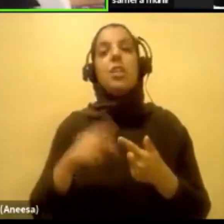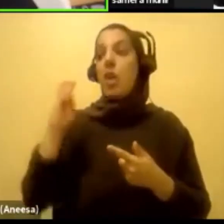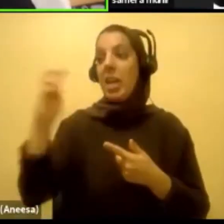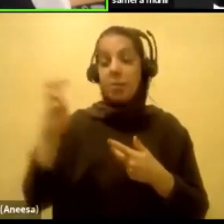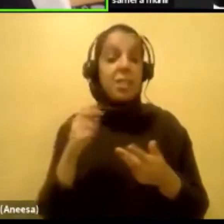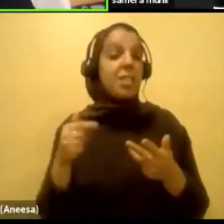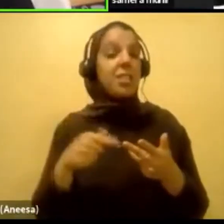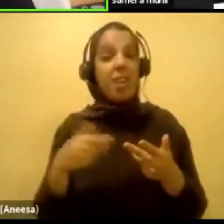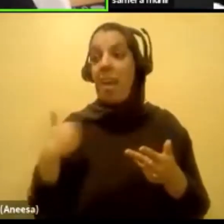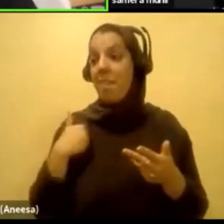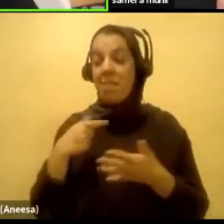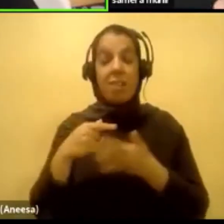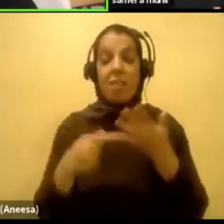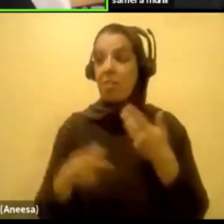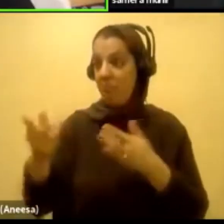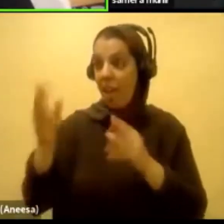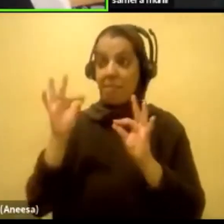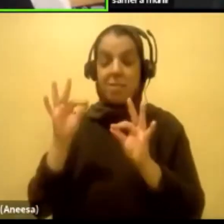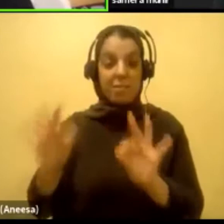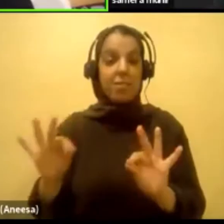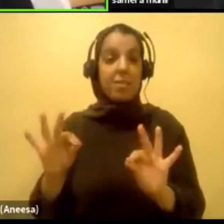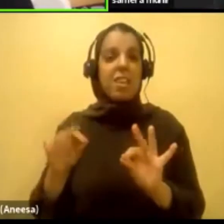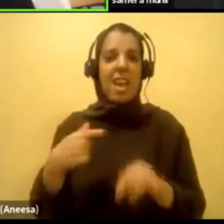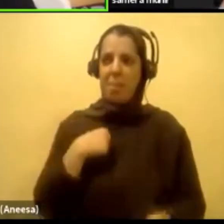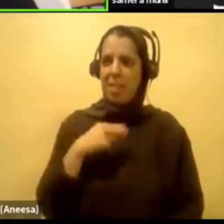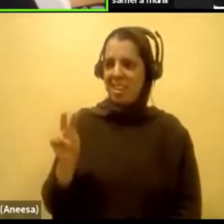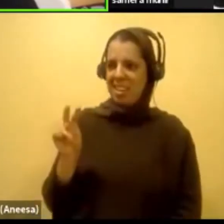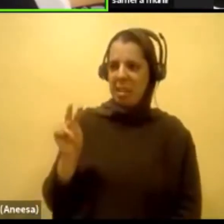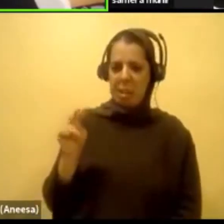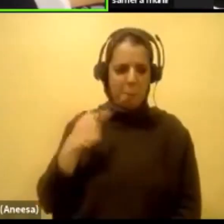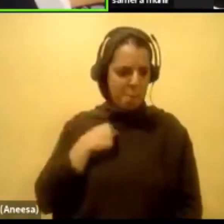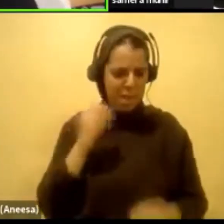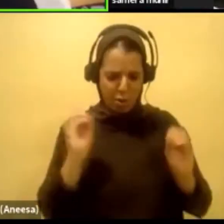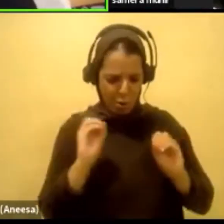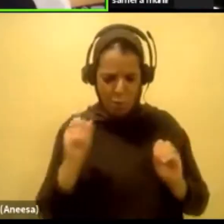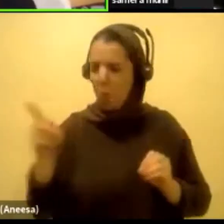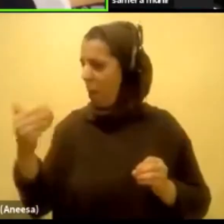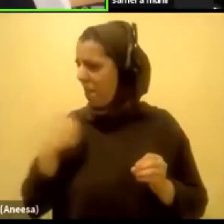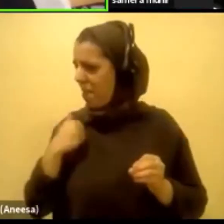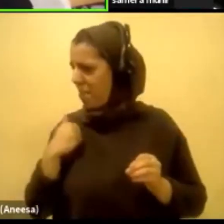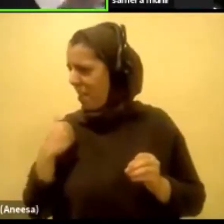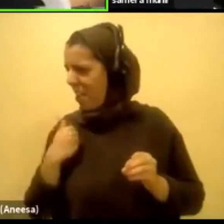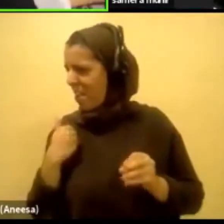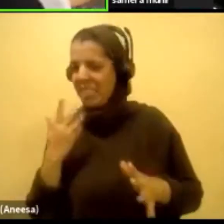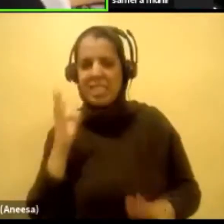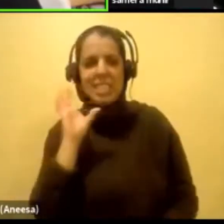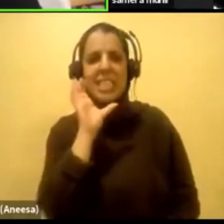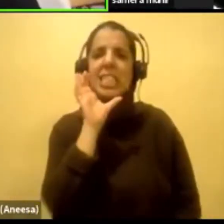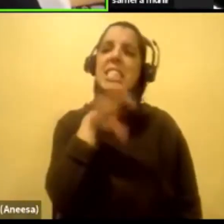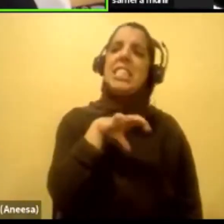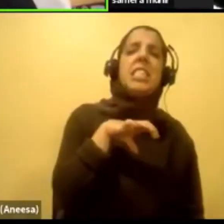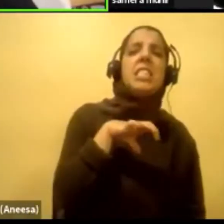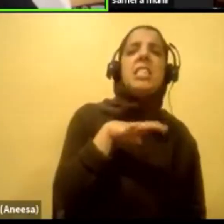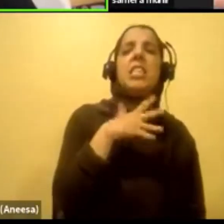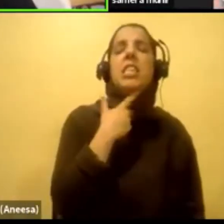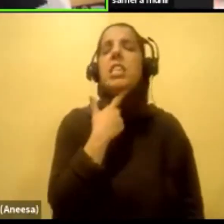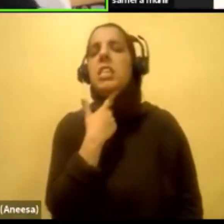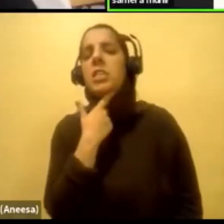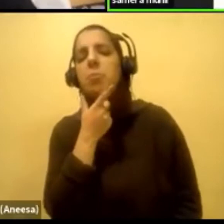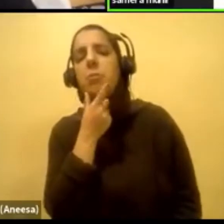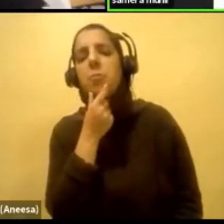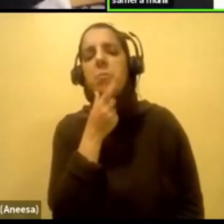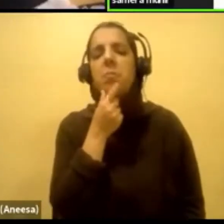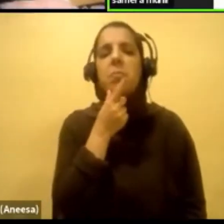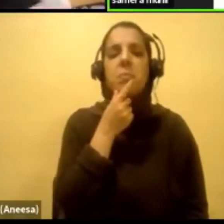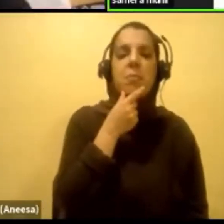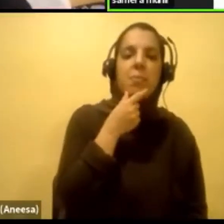Everything was going great. And I was like, hmm, that's kind of funny. That's kind of weird. So I